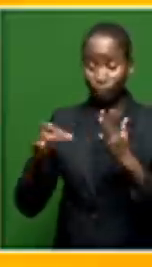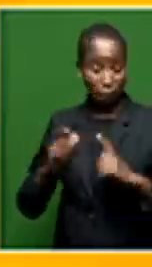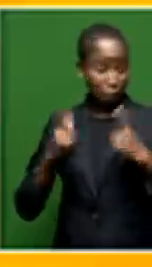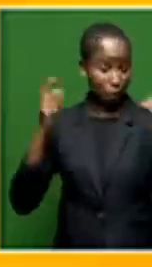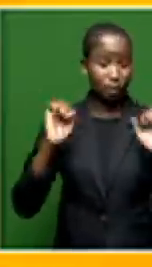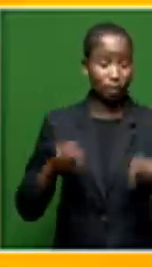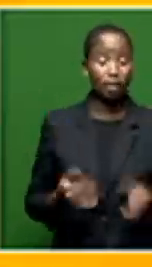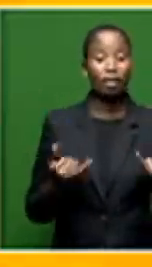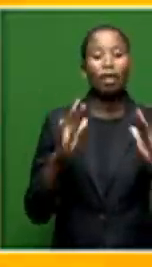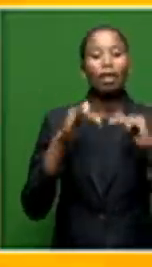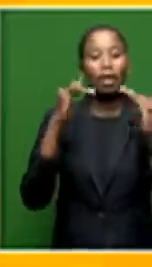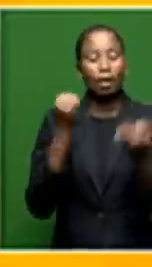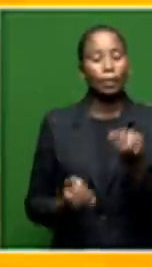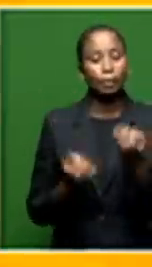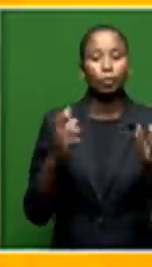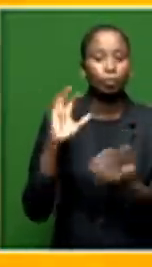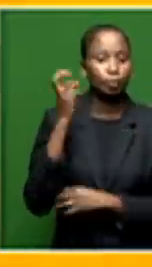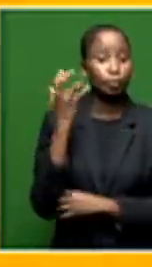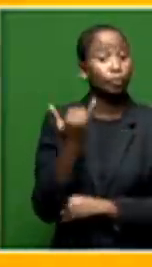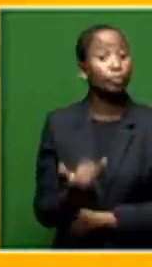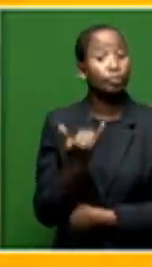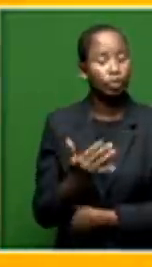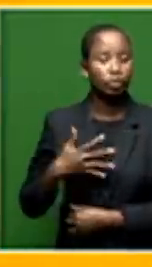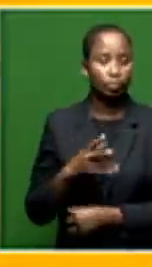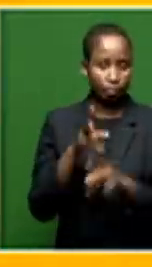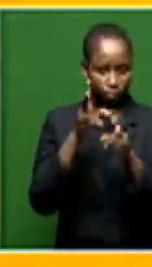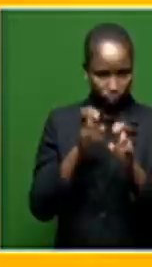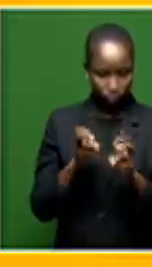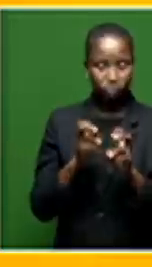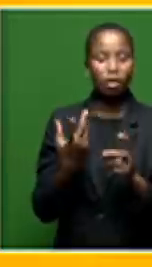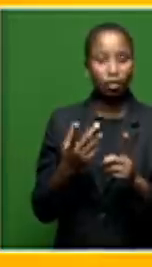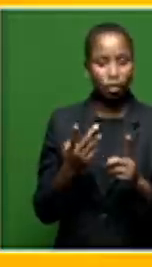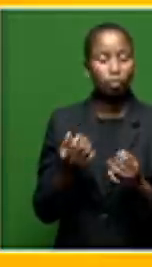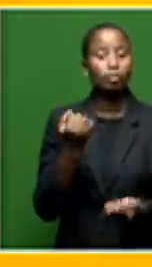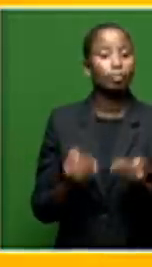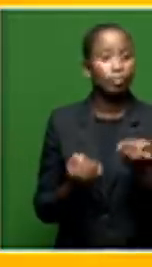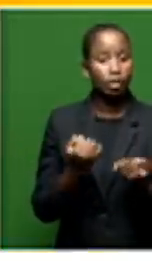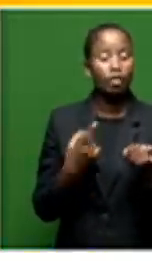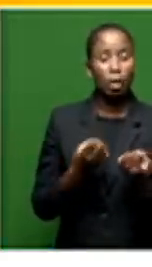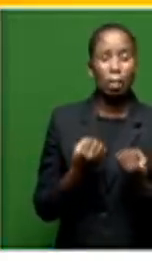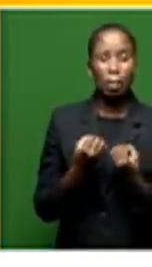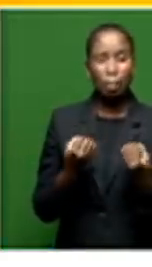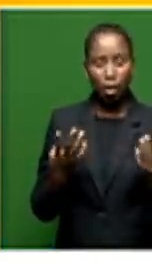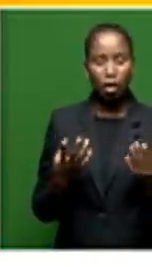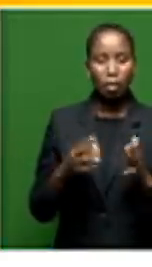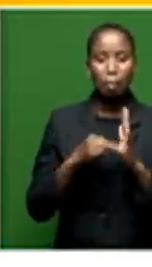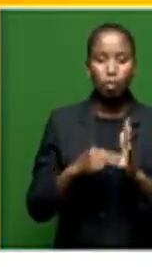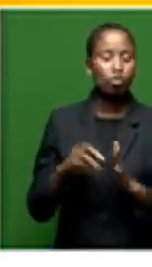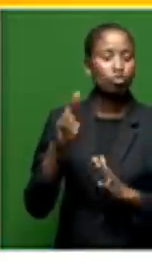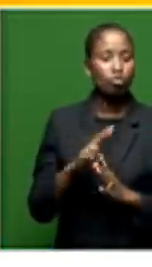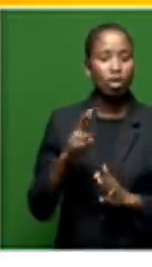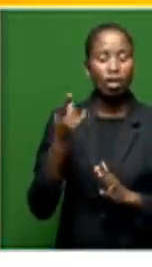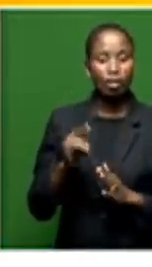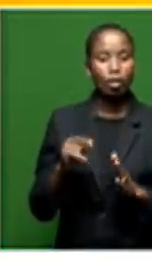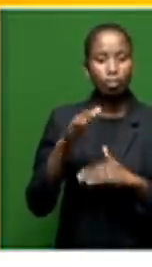The High Court in Bloemfontein will today hear whether the state and the defense in the multi-million rand asbestos roofing case are ready